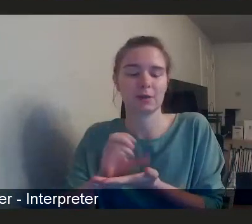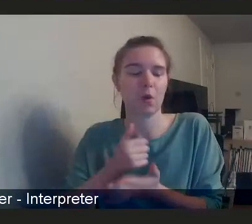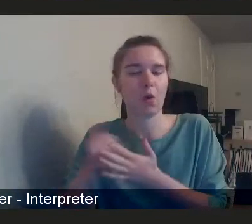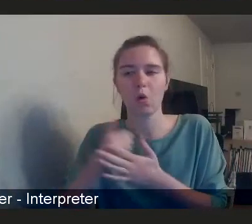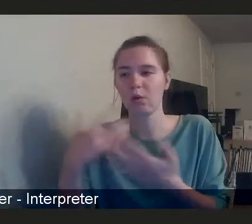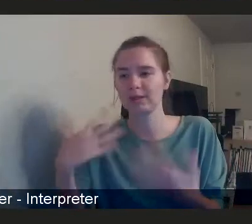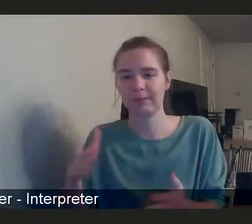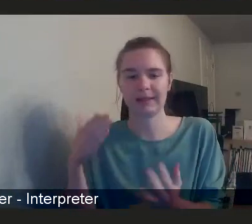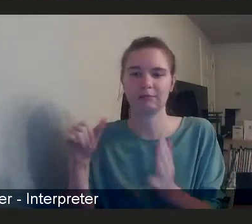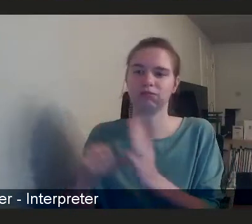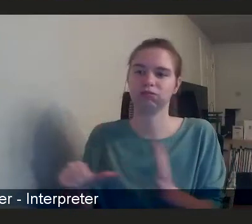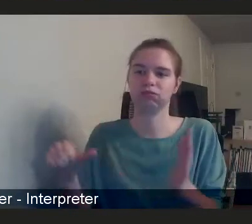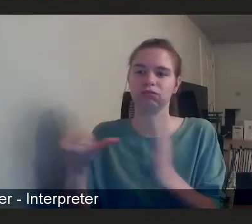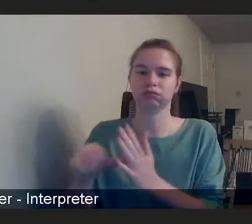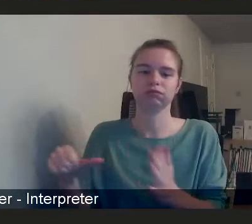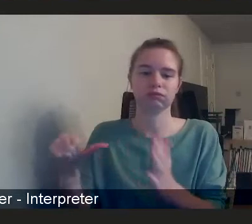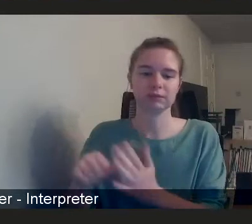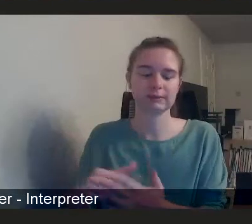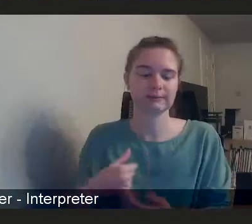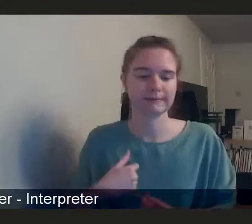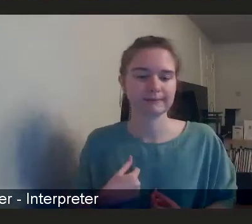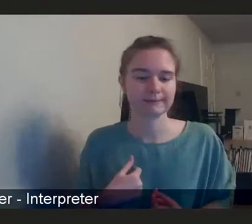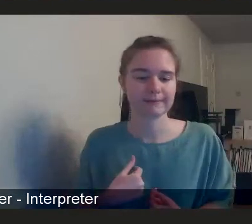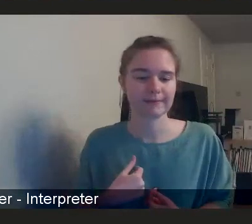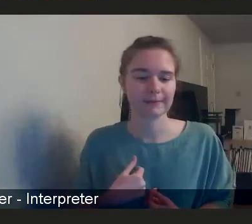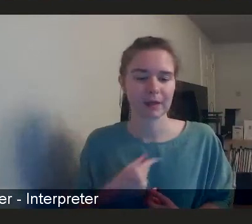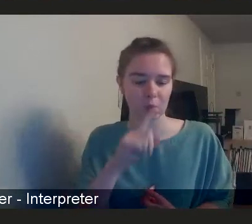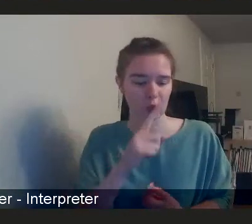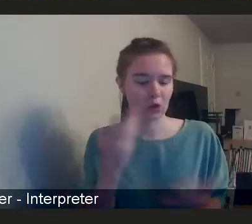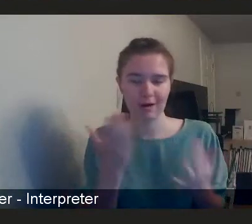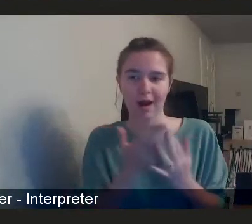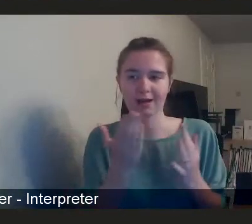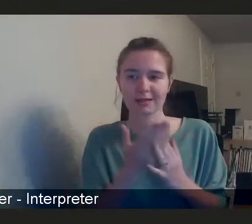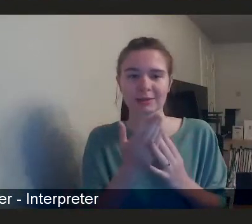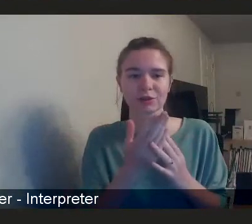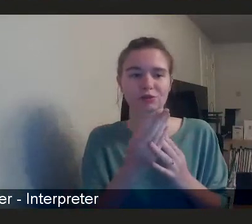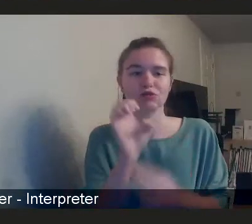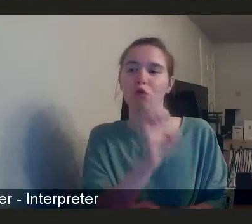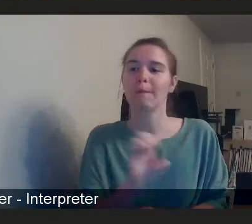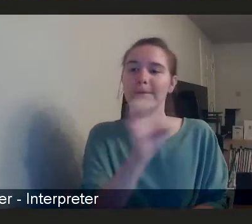harder since we weren't able to access European funds, for example.